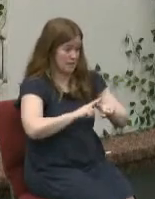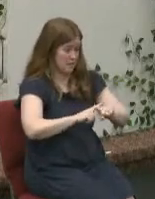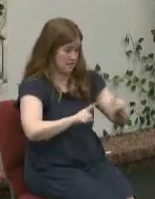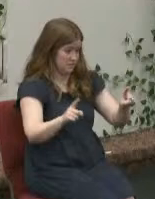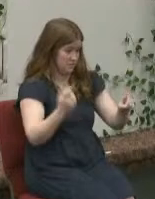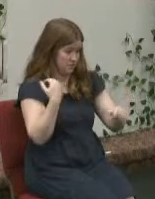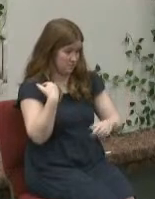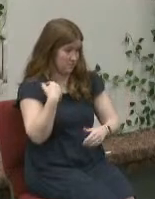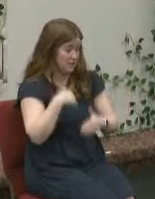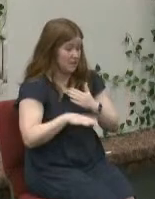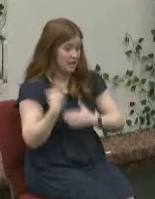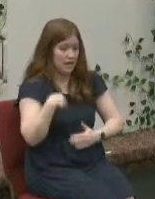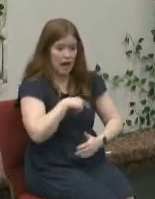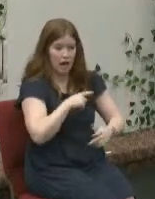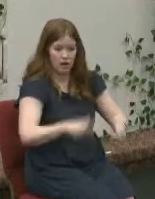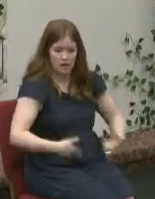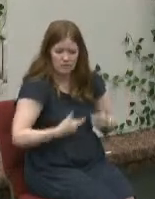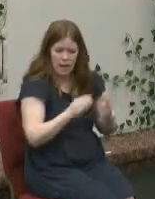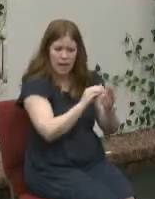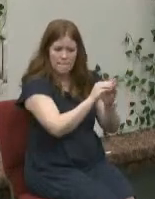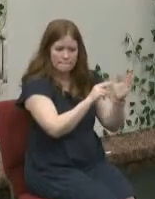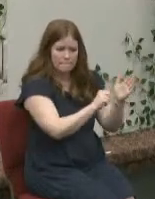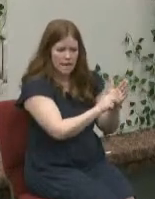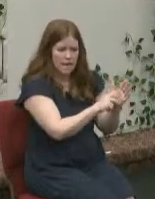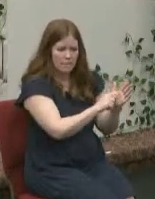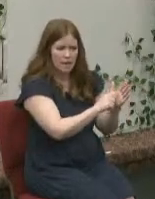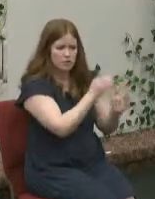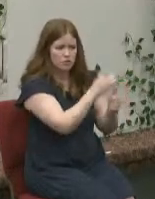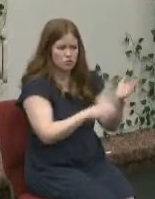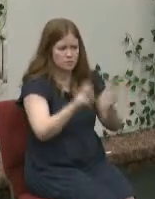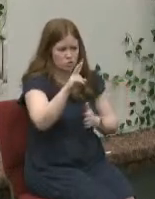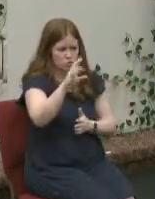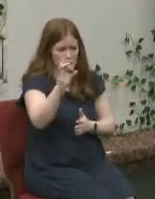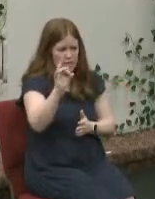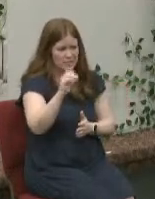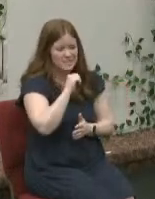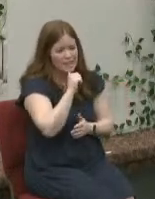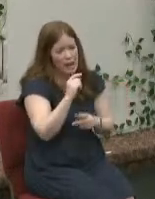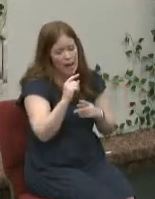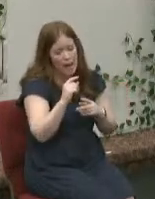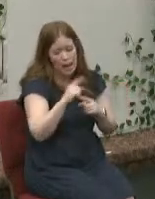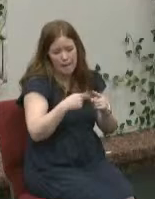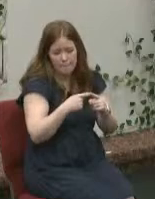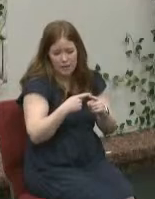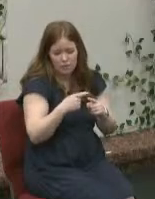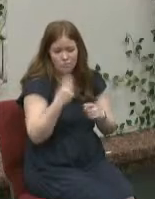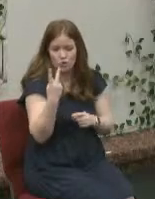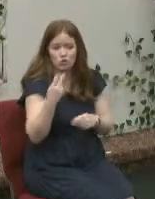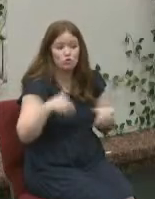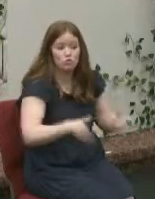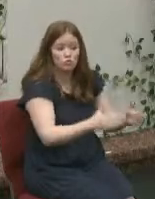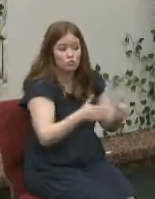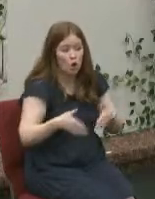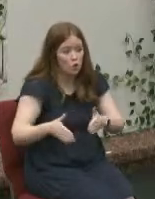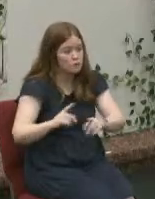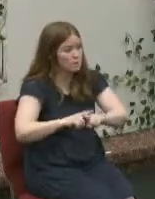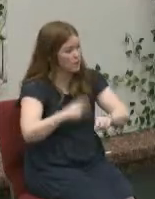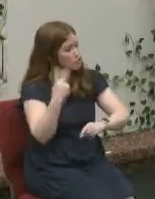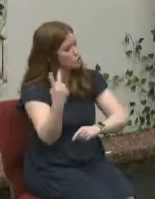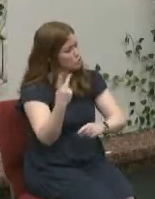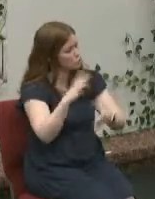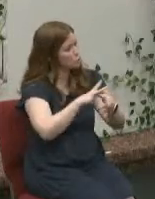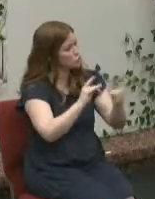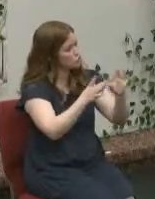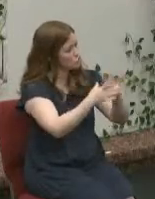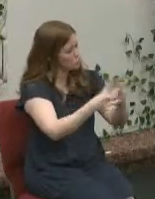Matthew 28 is not a story about two roads per se but really two stories and the divergence that takes